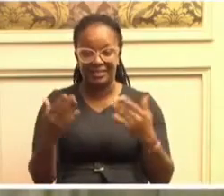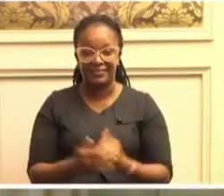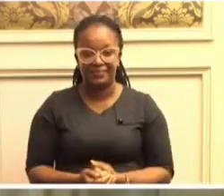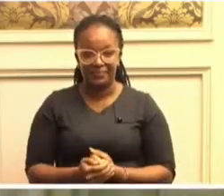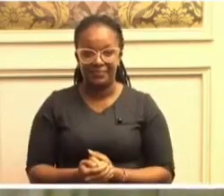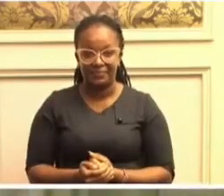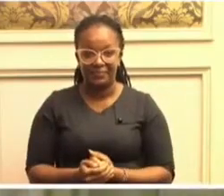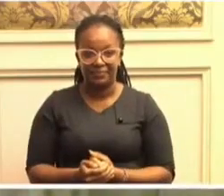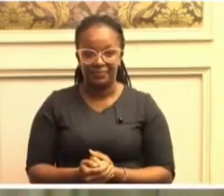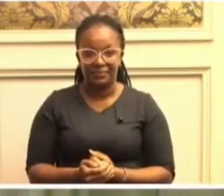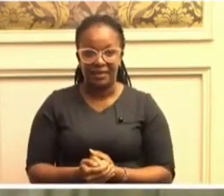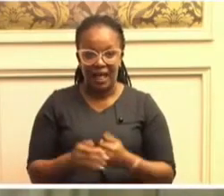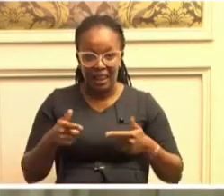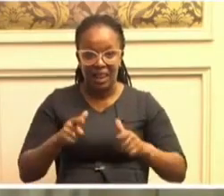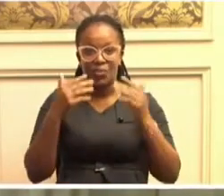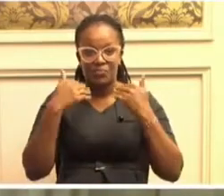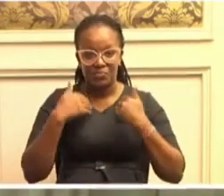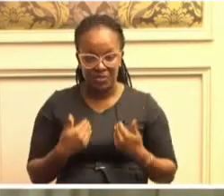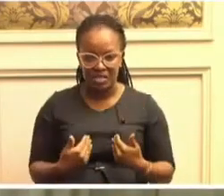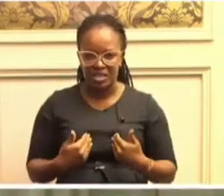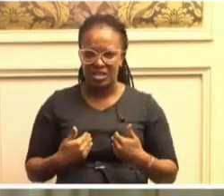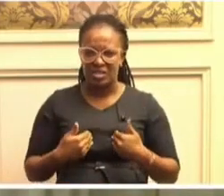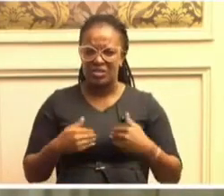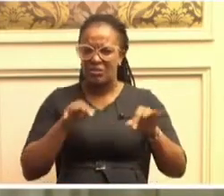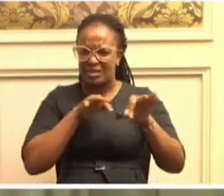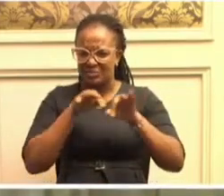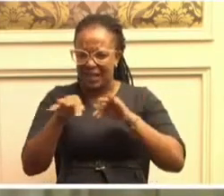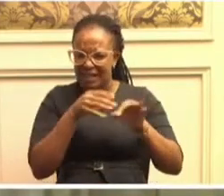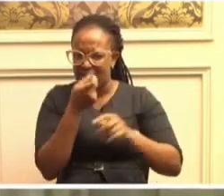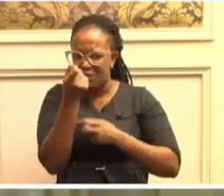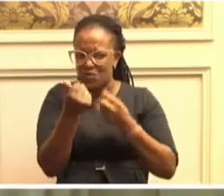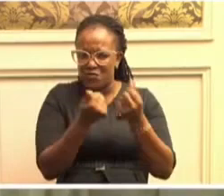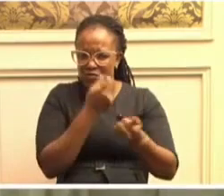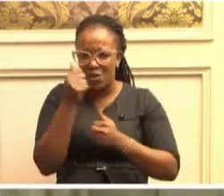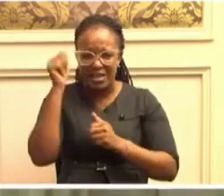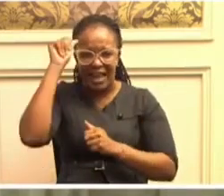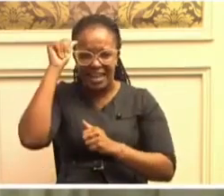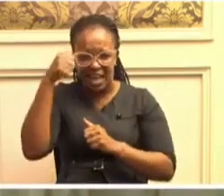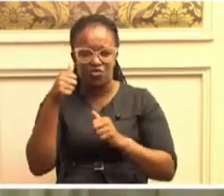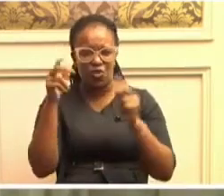Permit me to deploy some intellectual violence in this discussion.